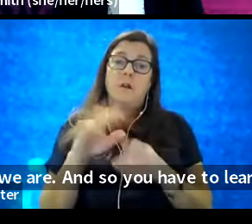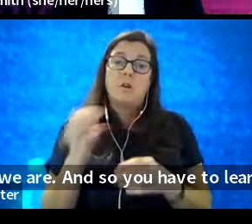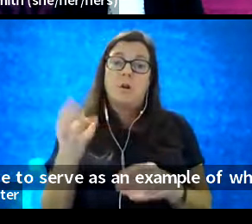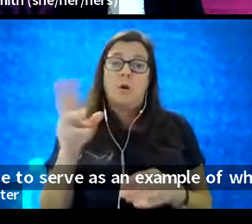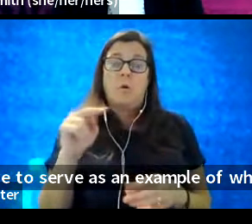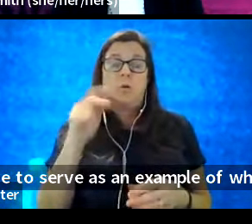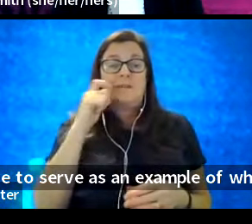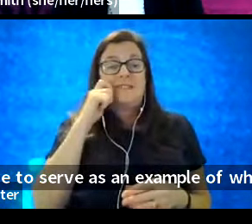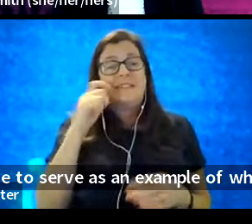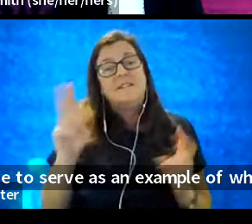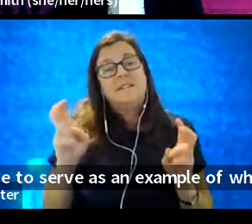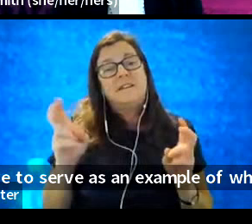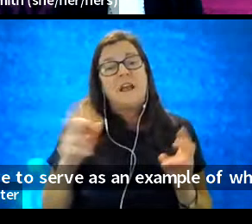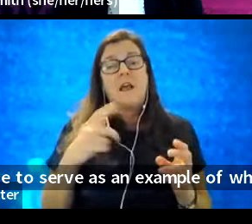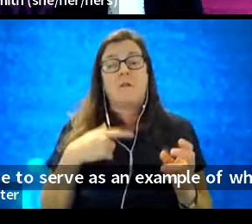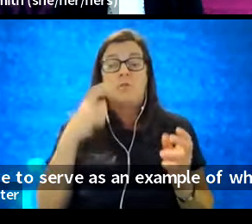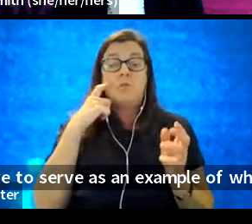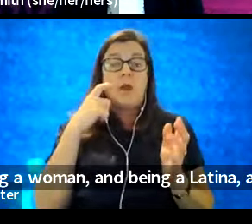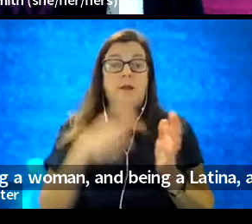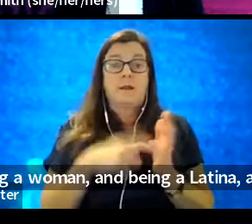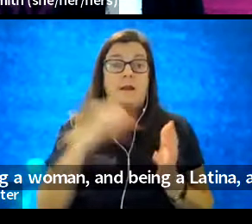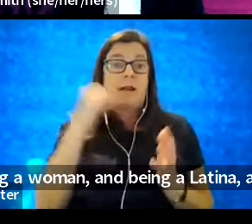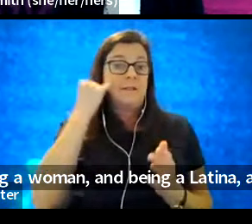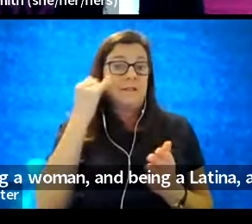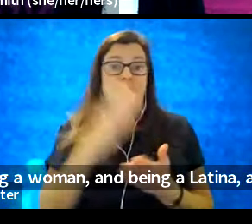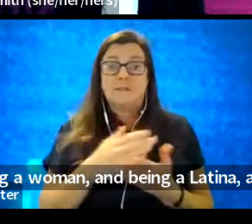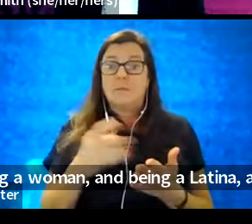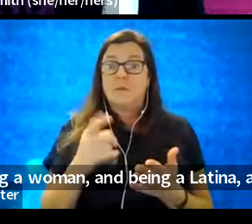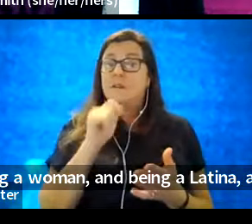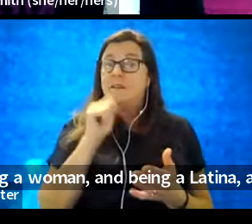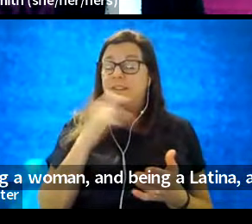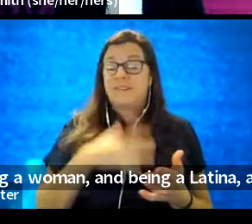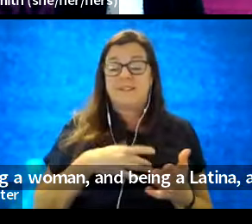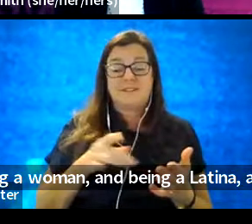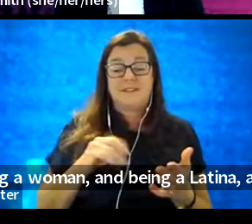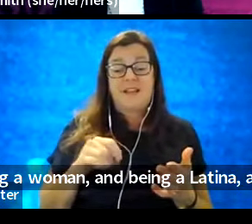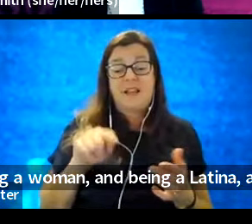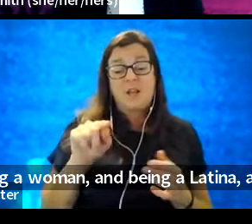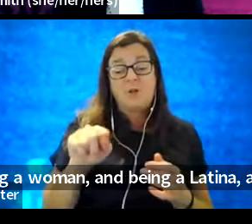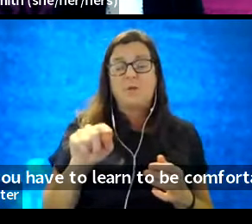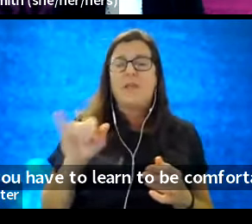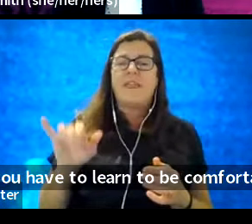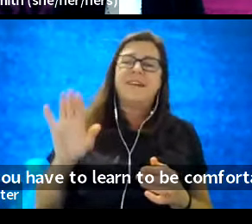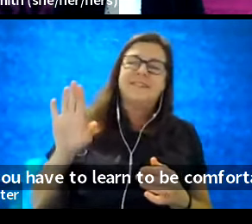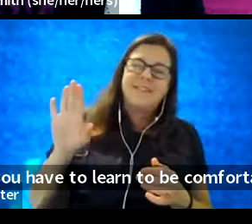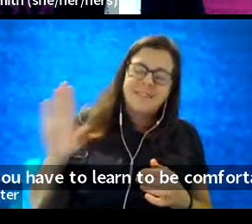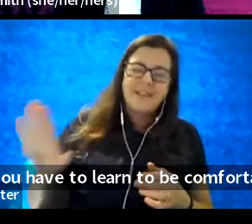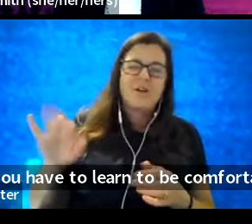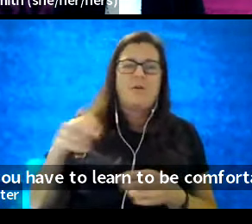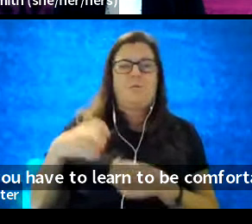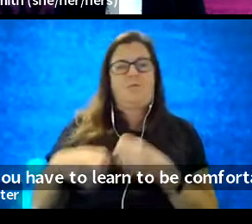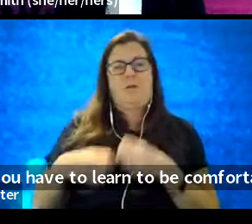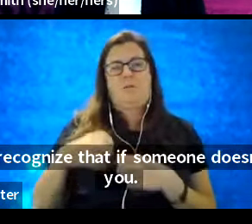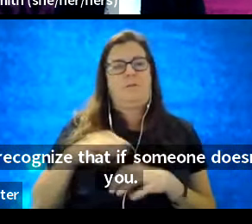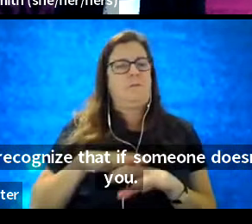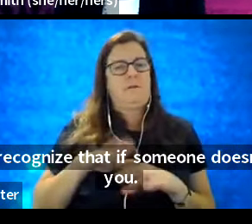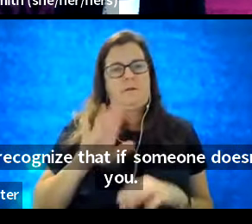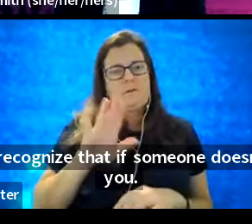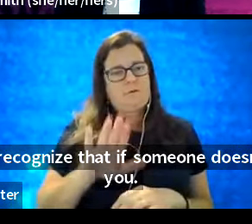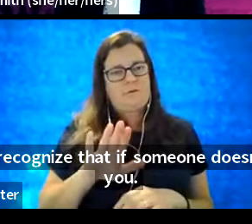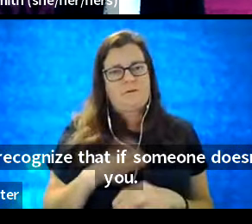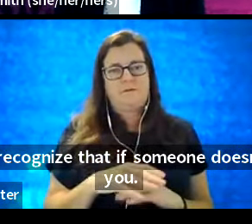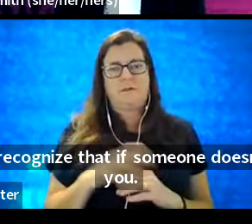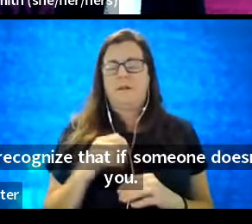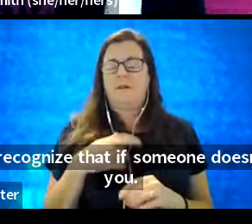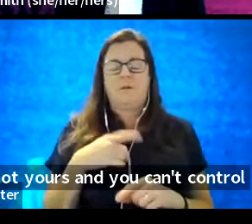and recognize that if someone doesn't really like you, that's their problem, not yours. And you